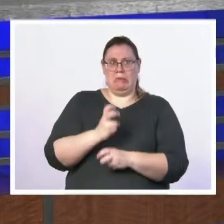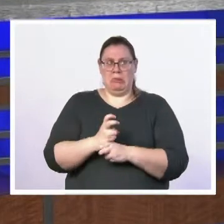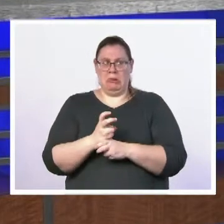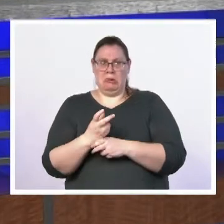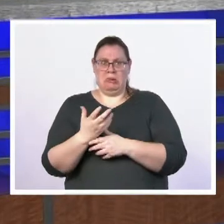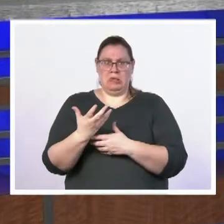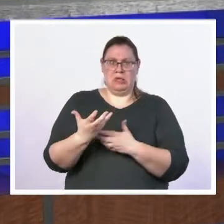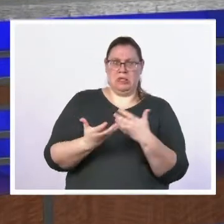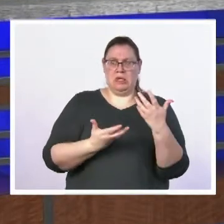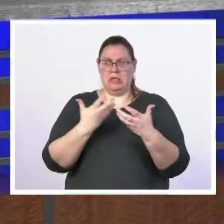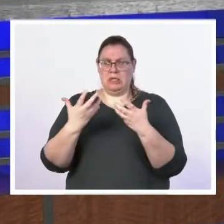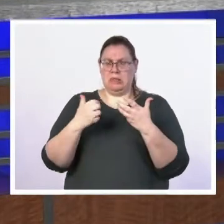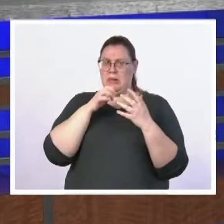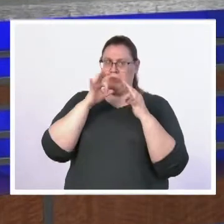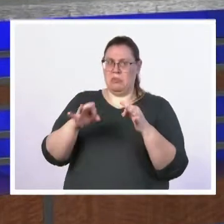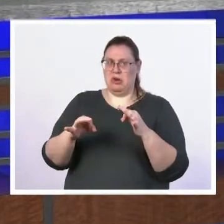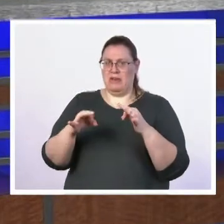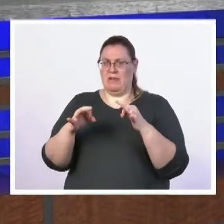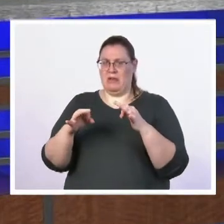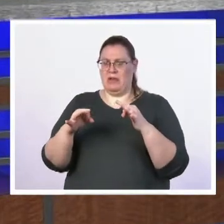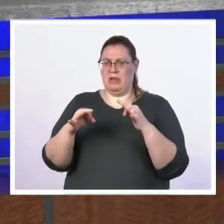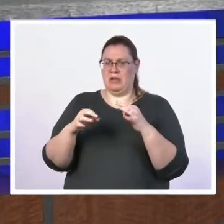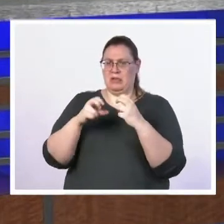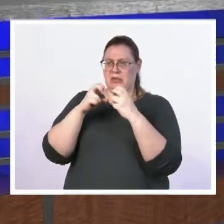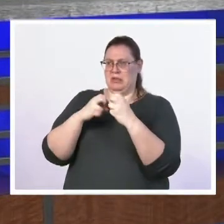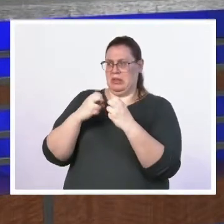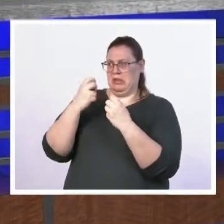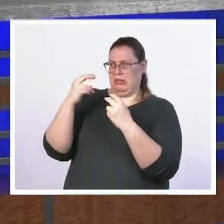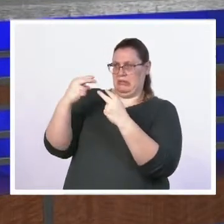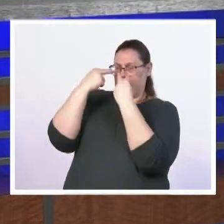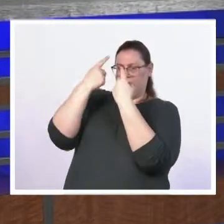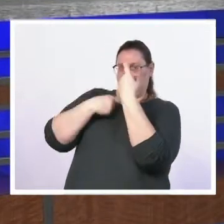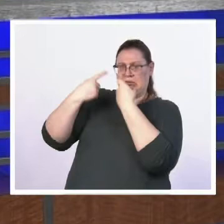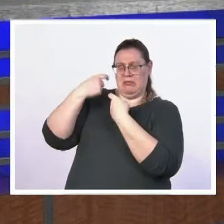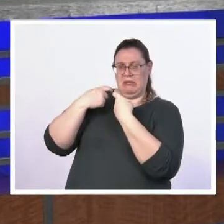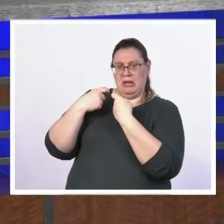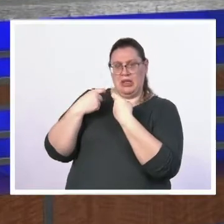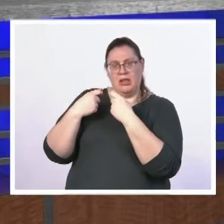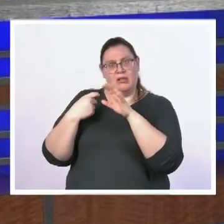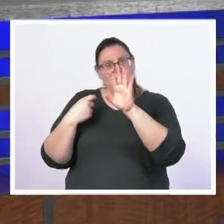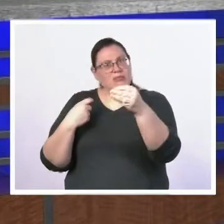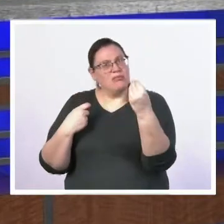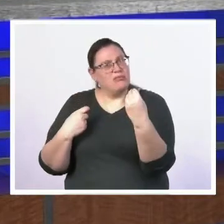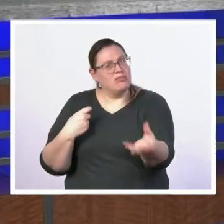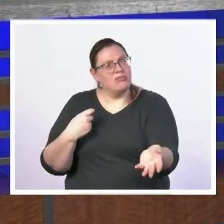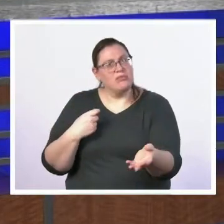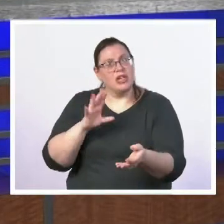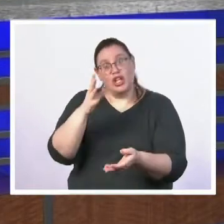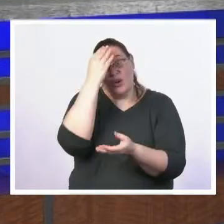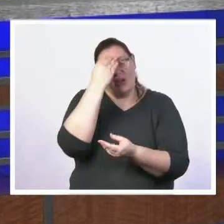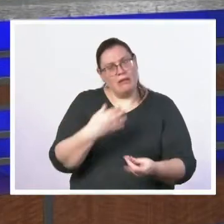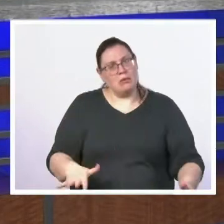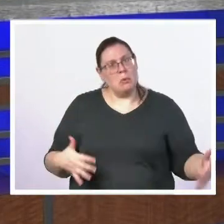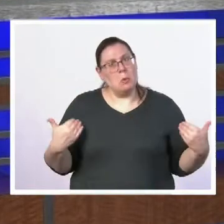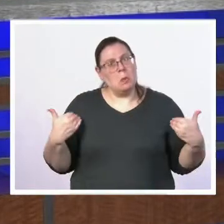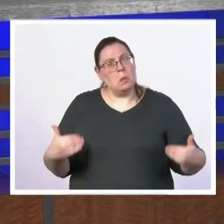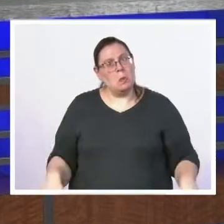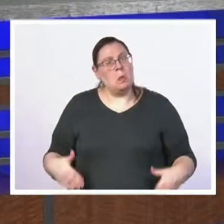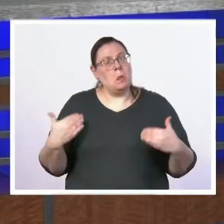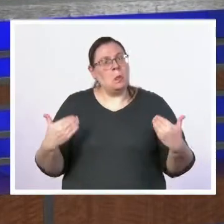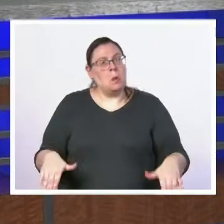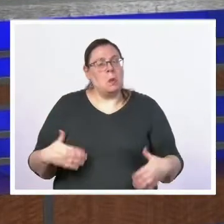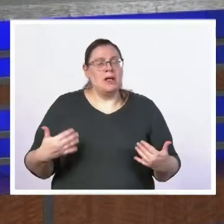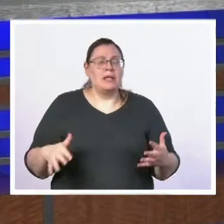the ideal that there's a focus to the information that you're sharing is really